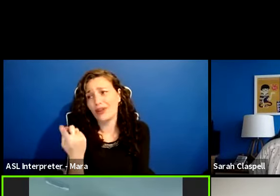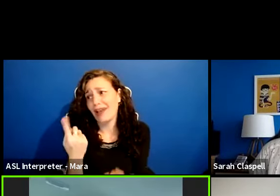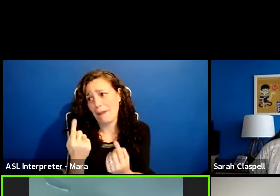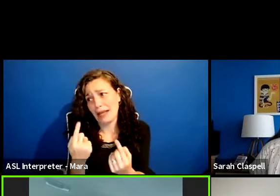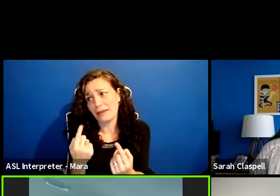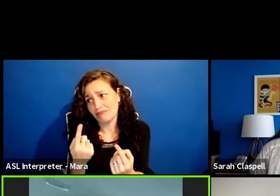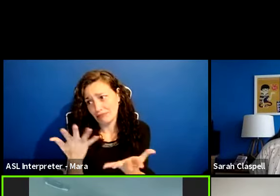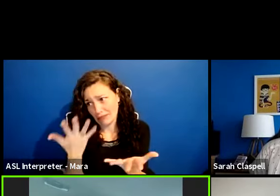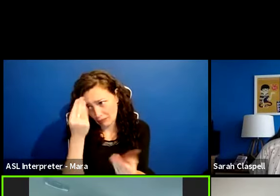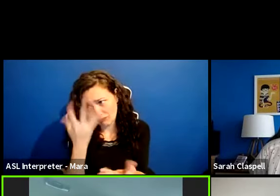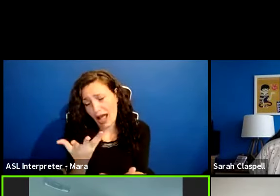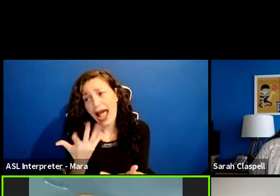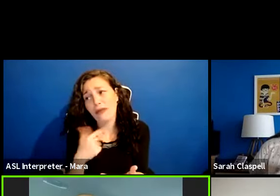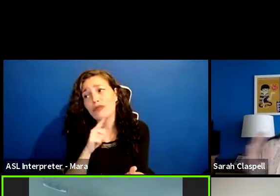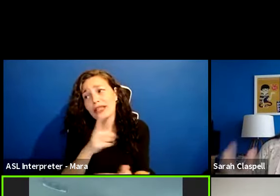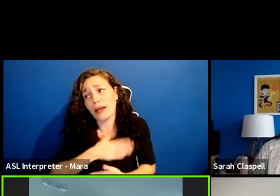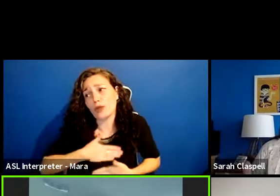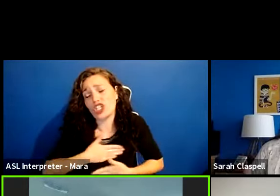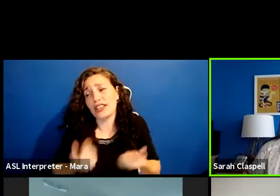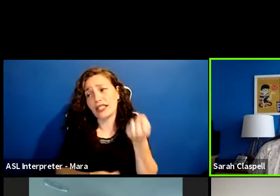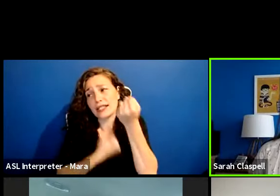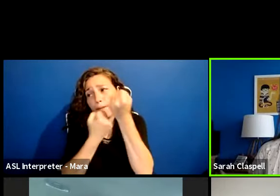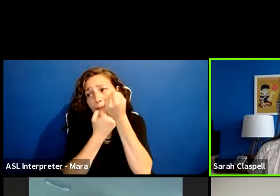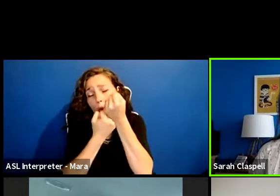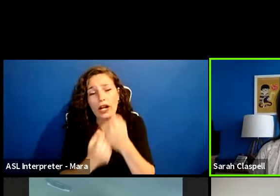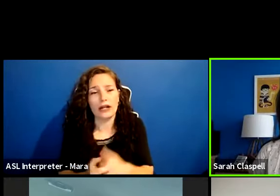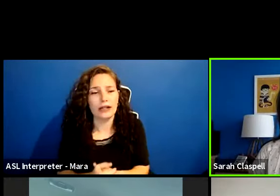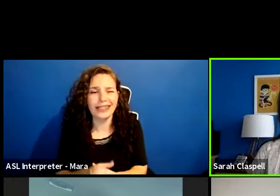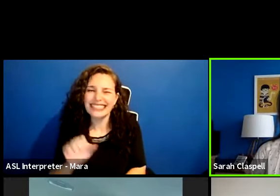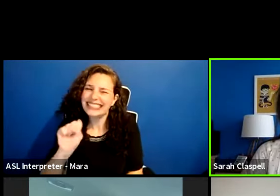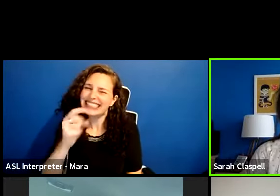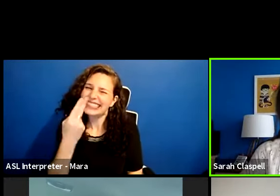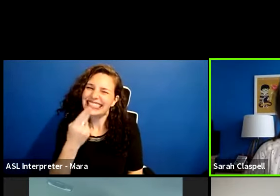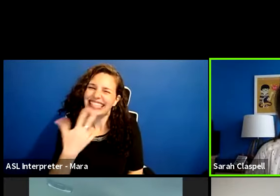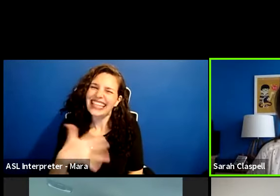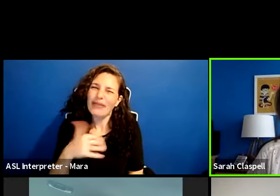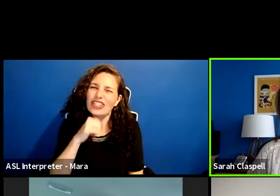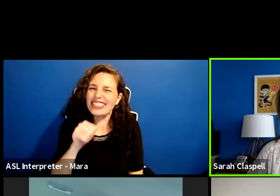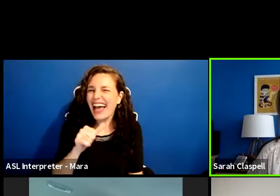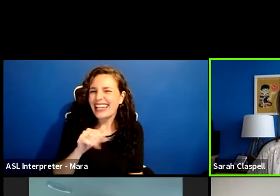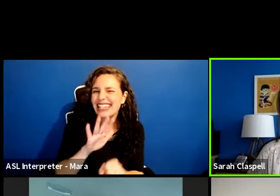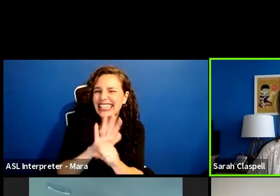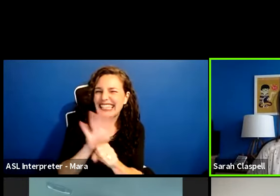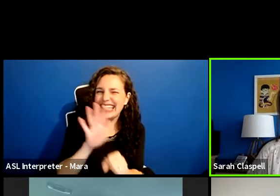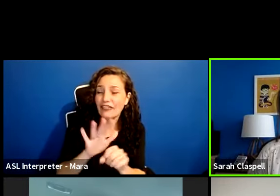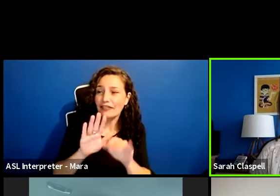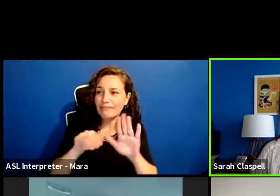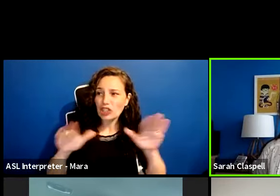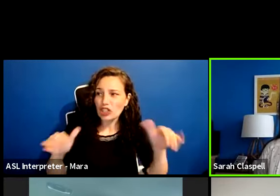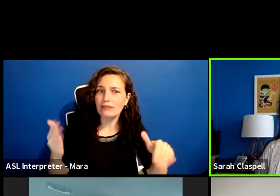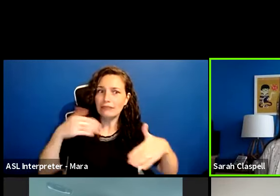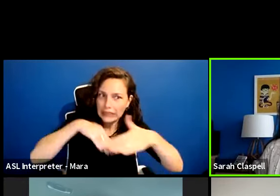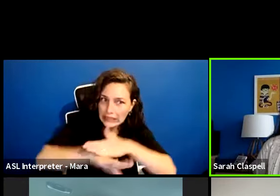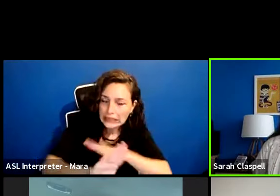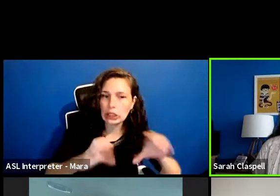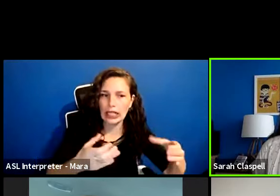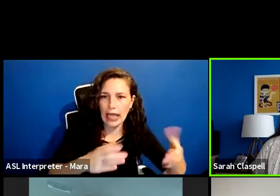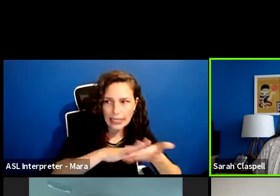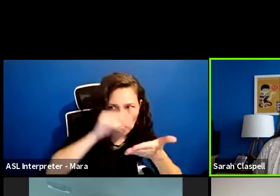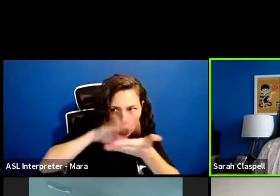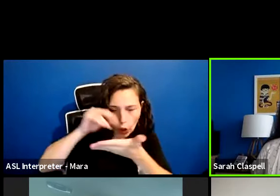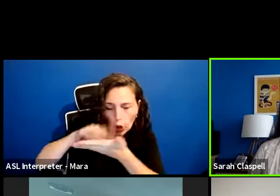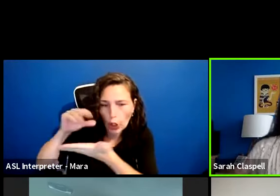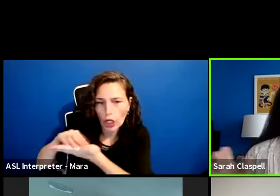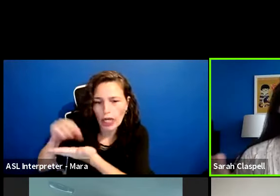We're here for you, man. We're There's just not a lot of like kids in class. Learning stuff, which,